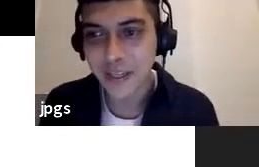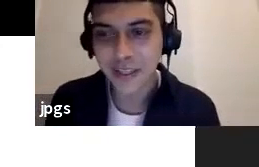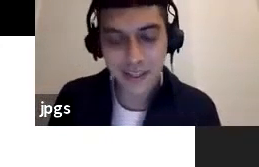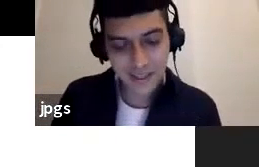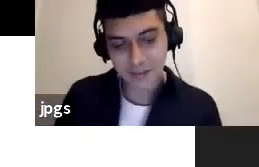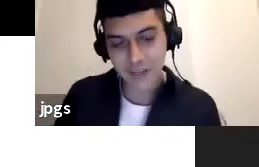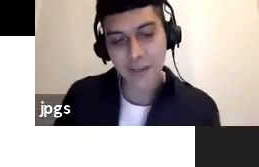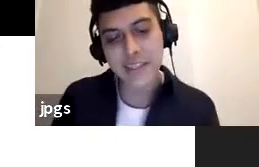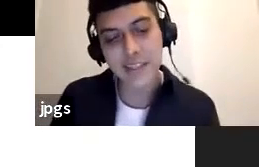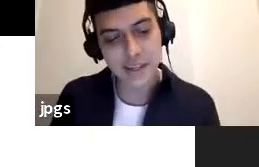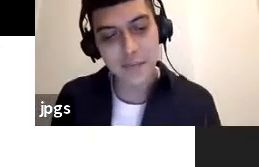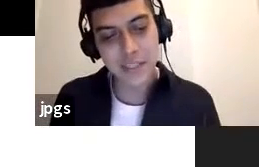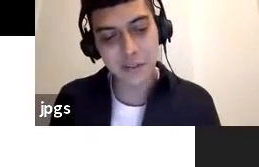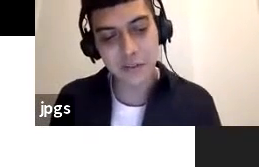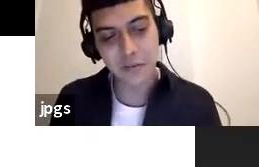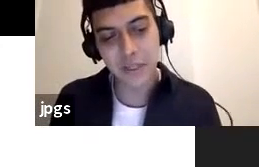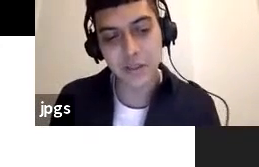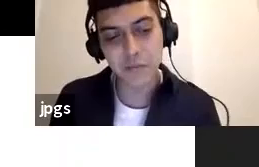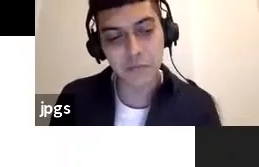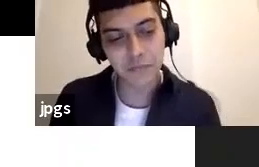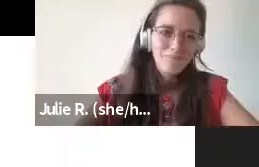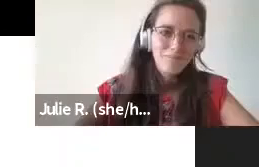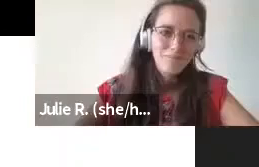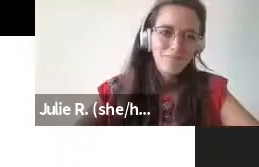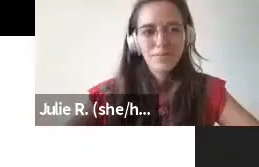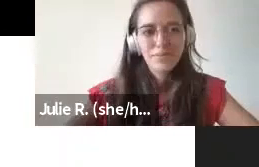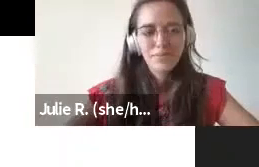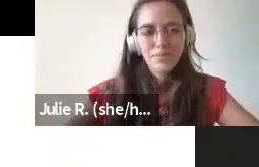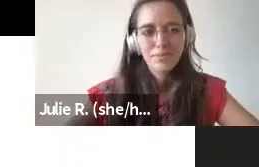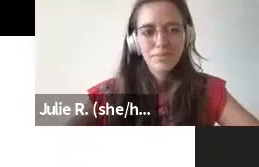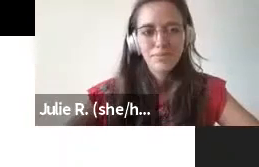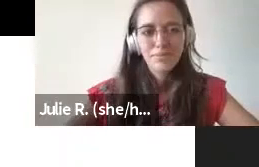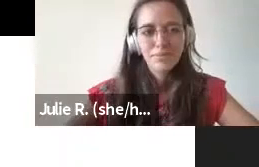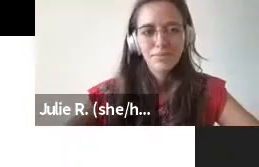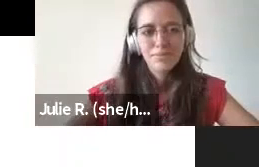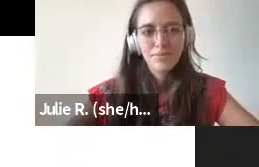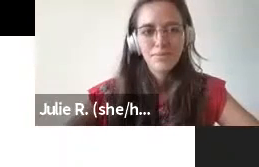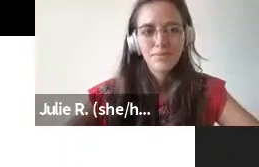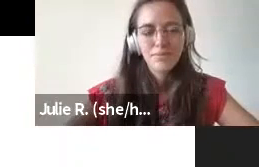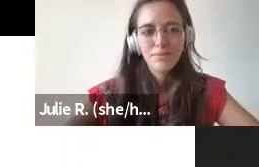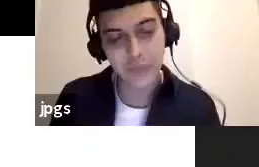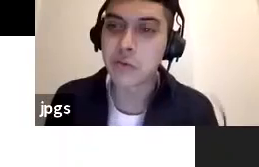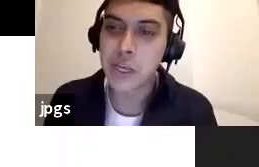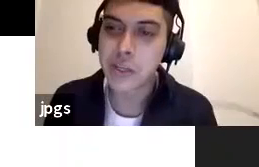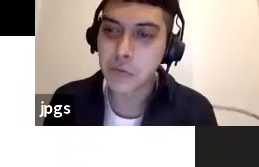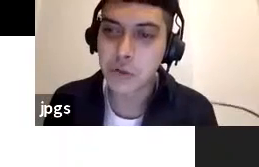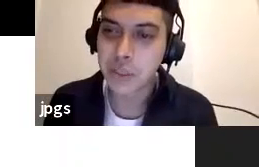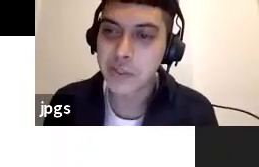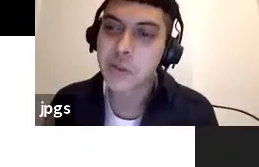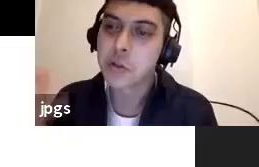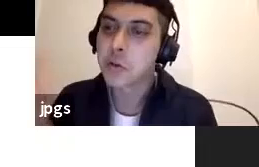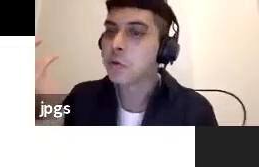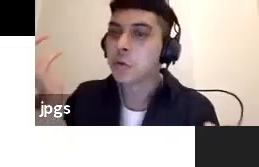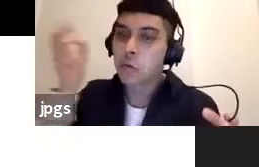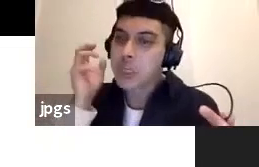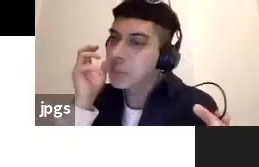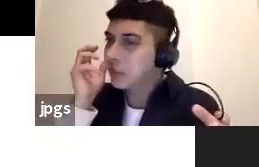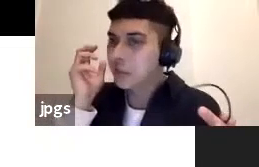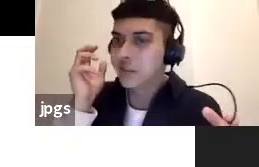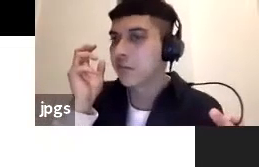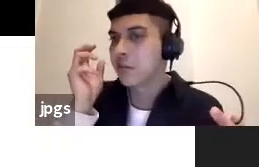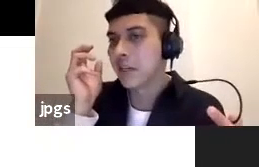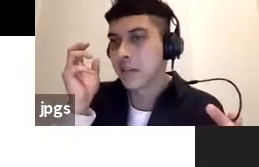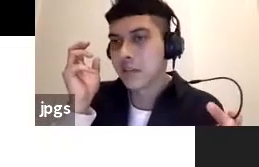and we we have this dynamics of uh like broadcasting telenovelas audio in radio programs so you could